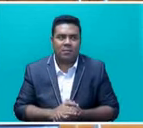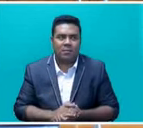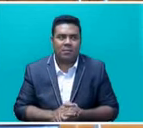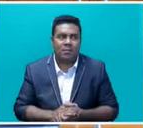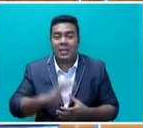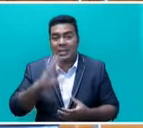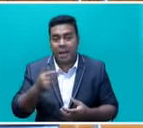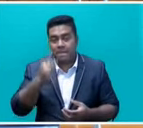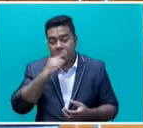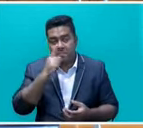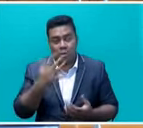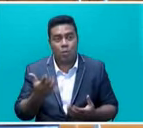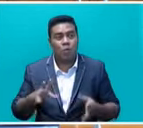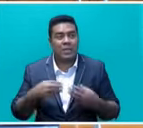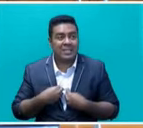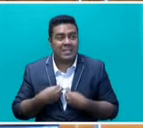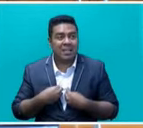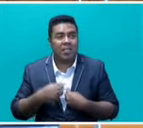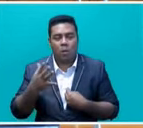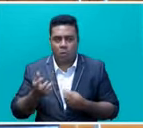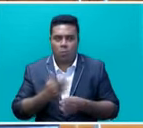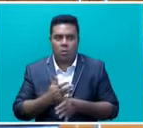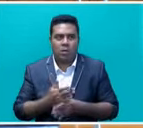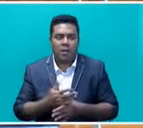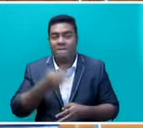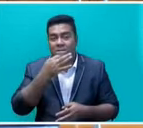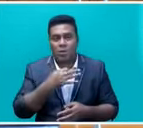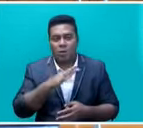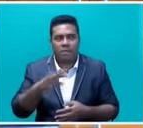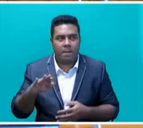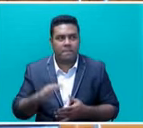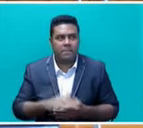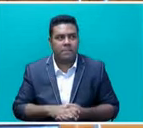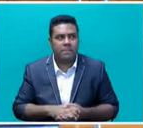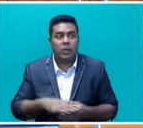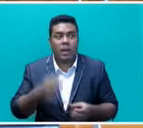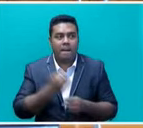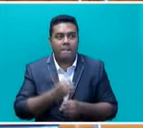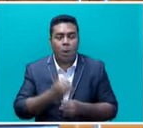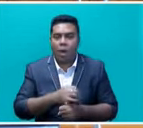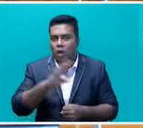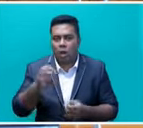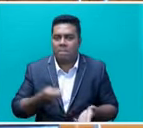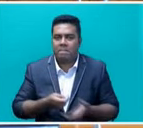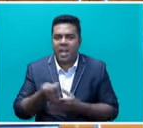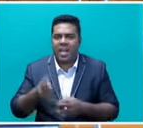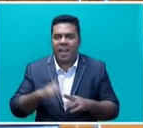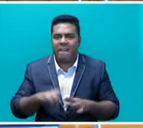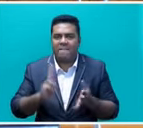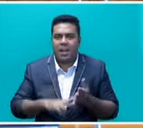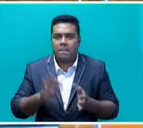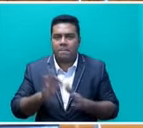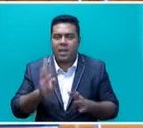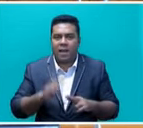There were some people, of course, who received it, even though they were in employment, very few of them, because the employers actually had not paid the FNPF, so it did not show